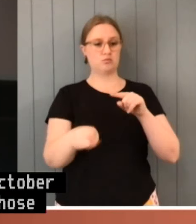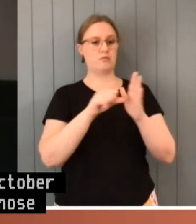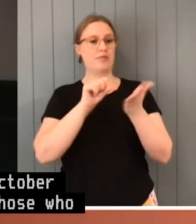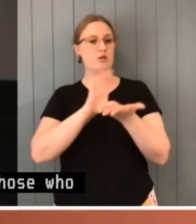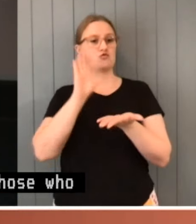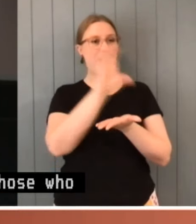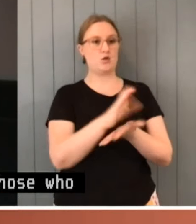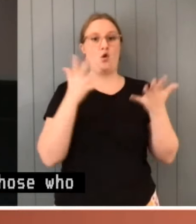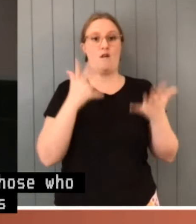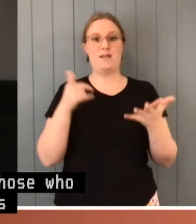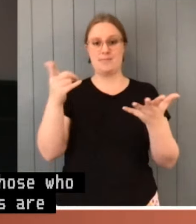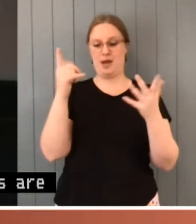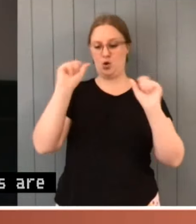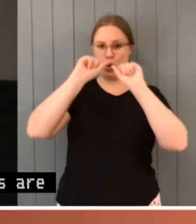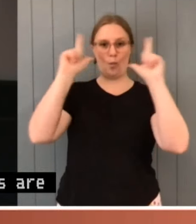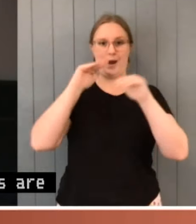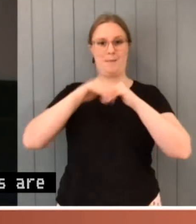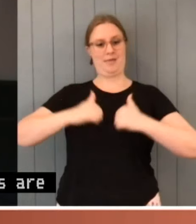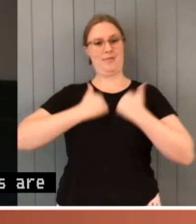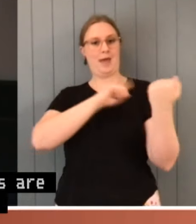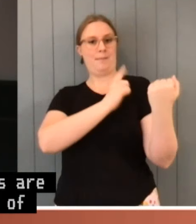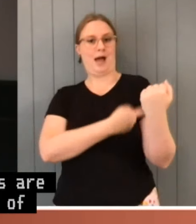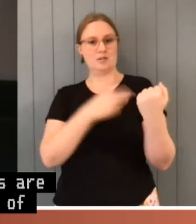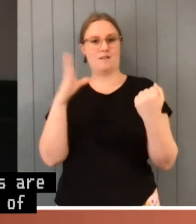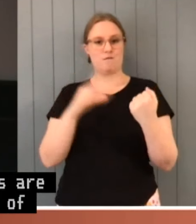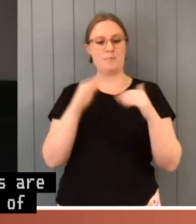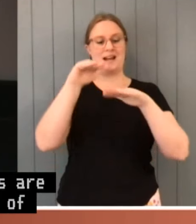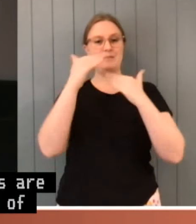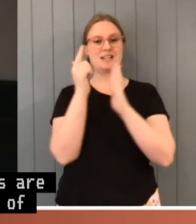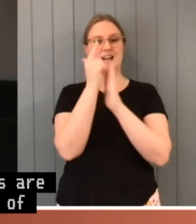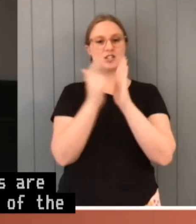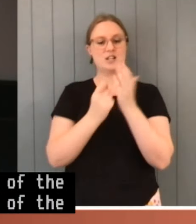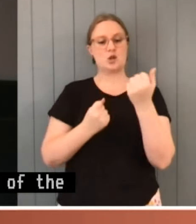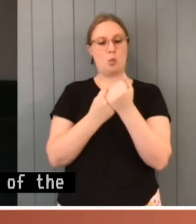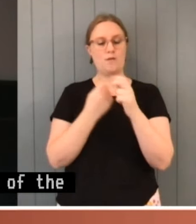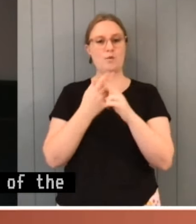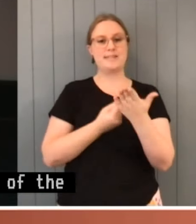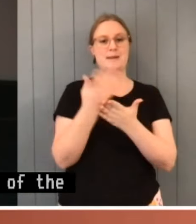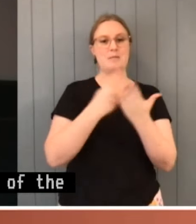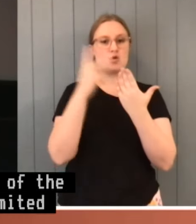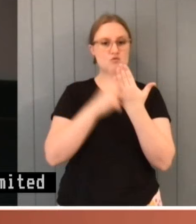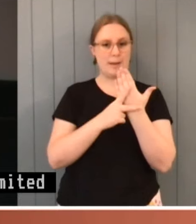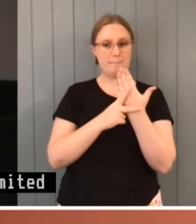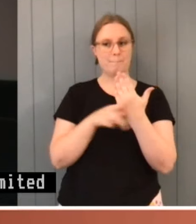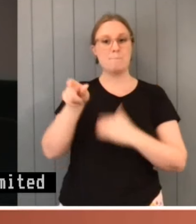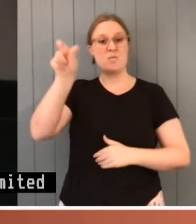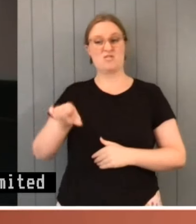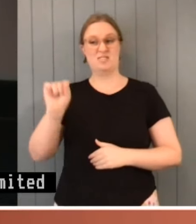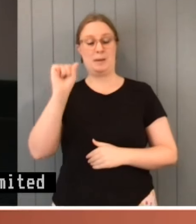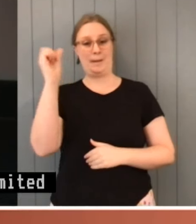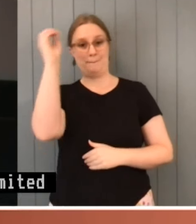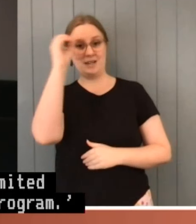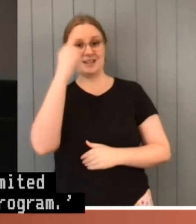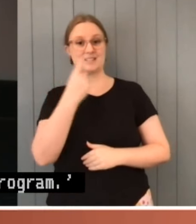As a result, her opinion, much of the expenditure under grant